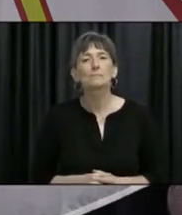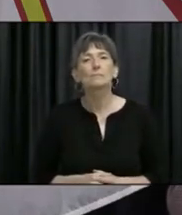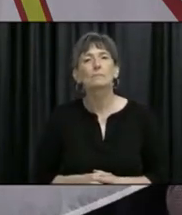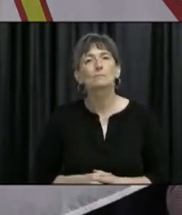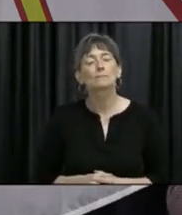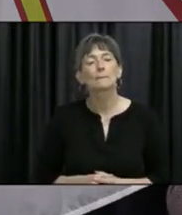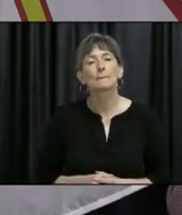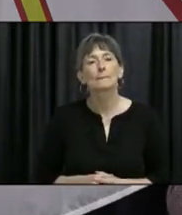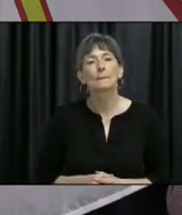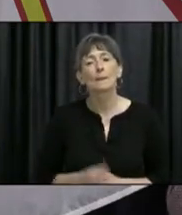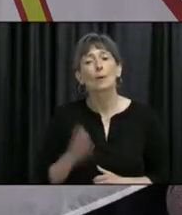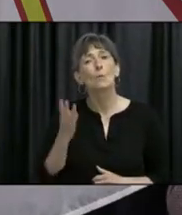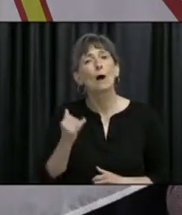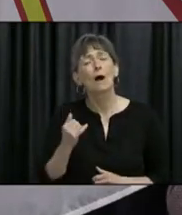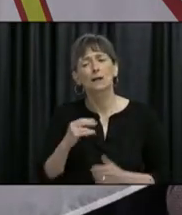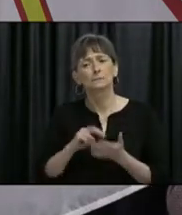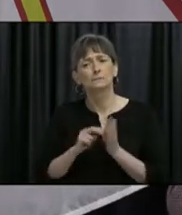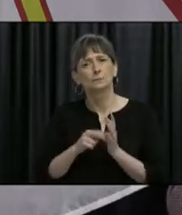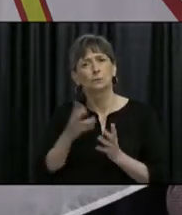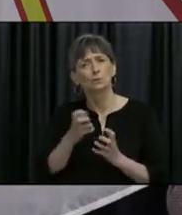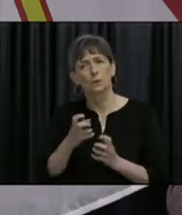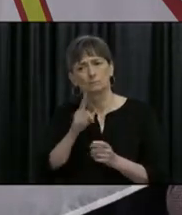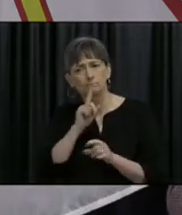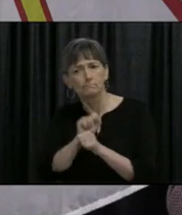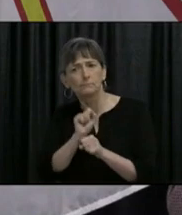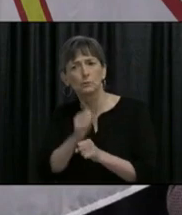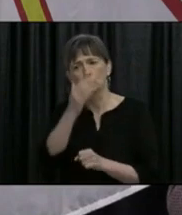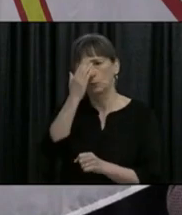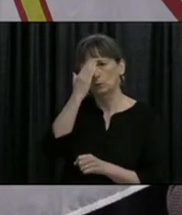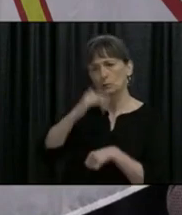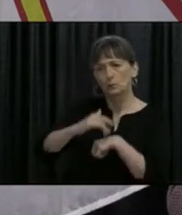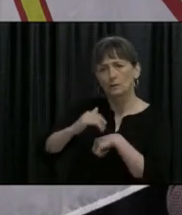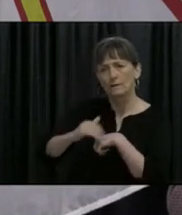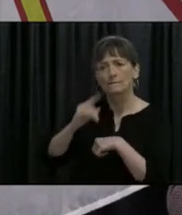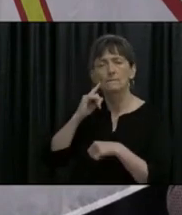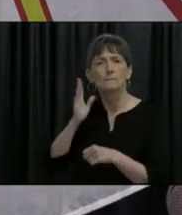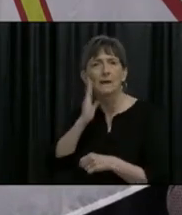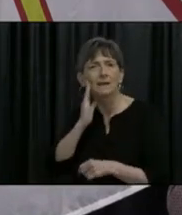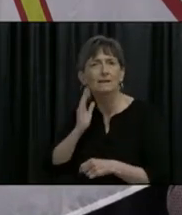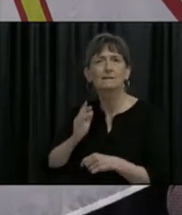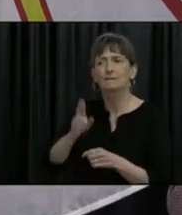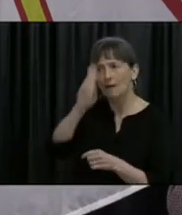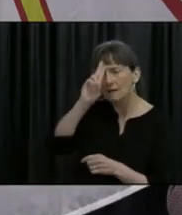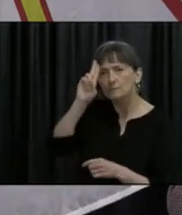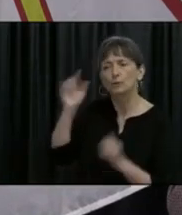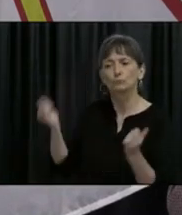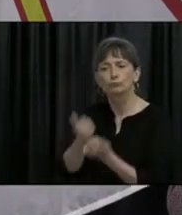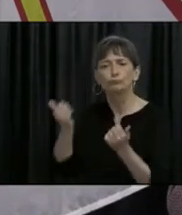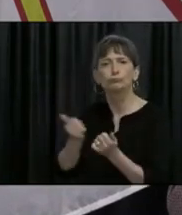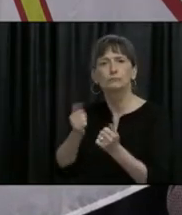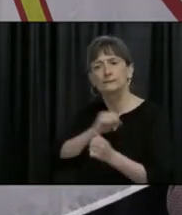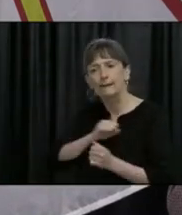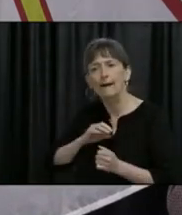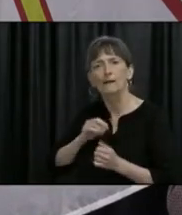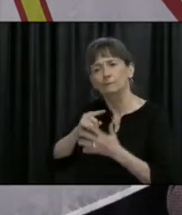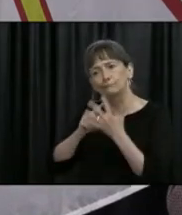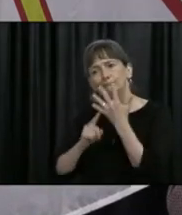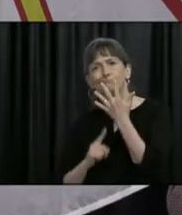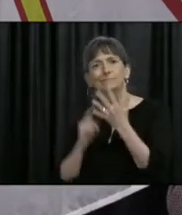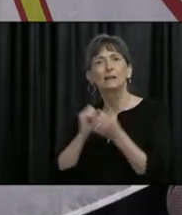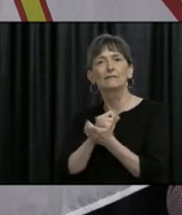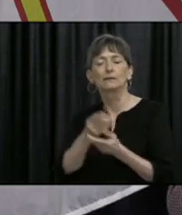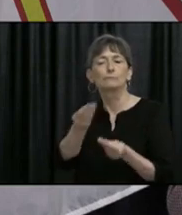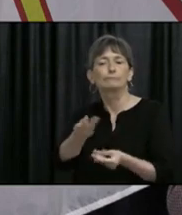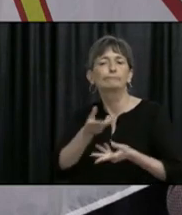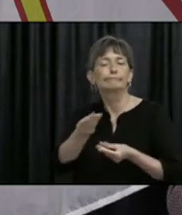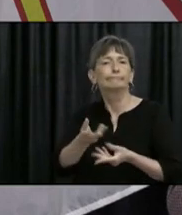we have the facilities, acute care facilities and others available in case we had to deal with some urgent issues around the